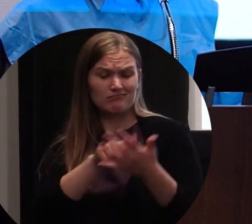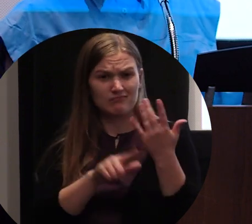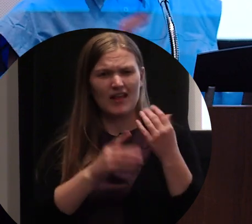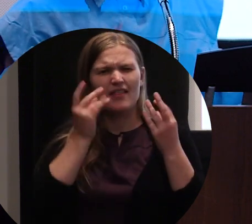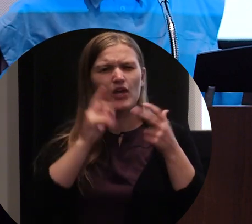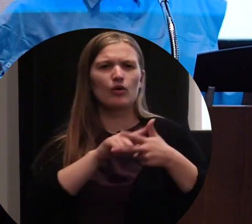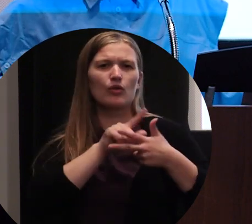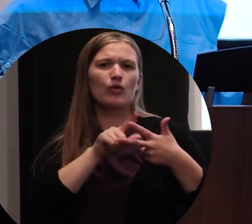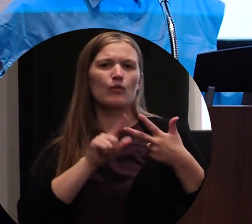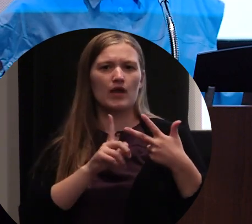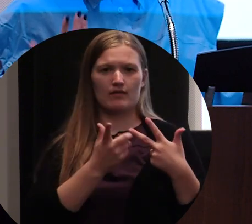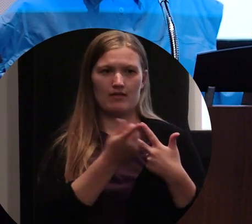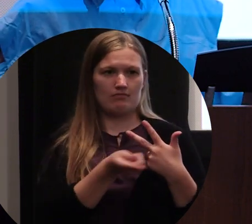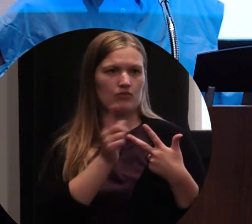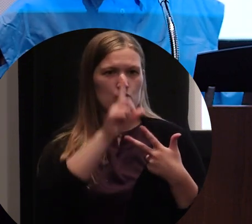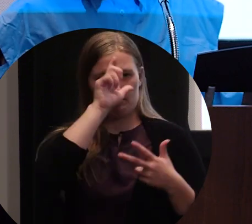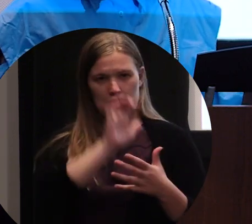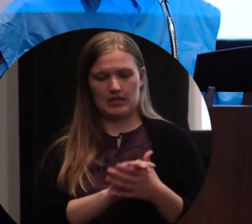three things that you believe.